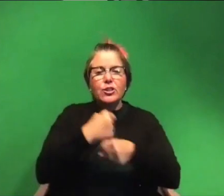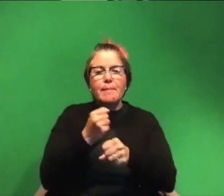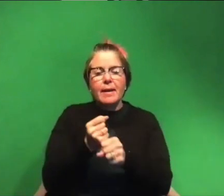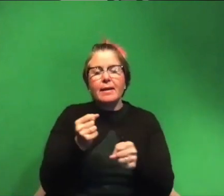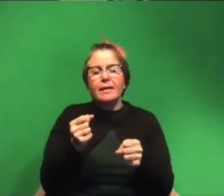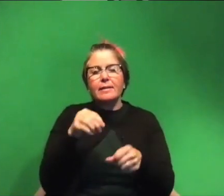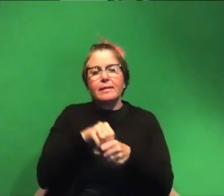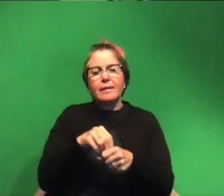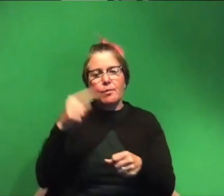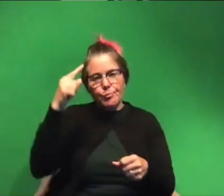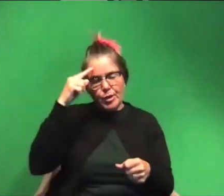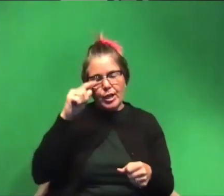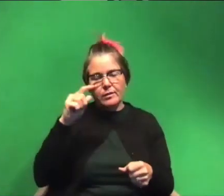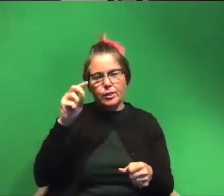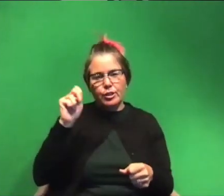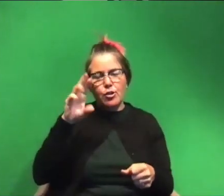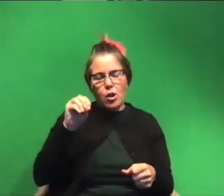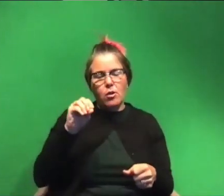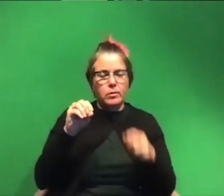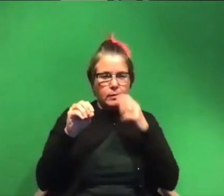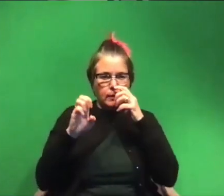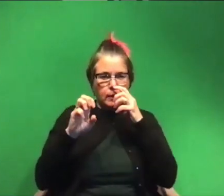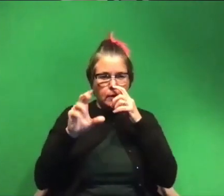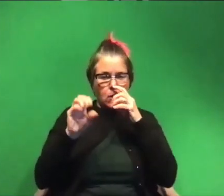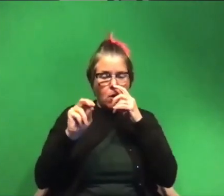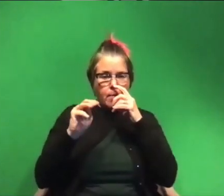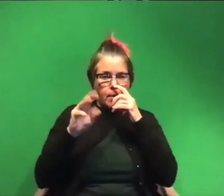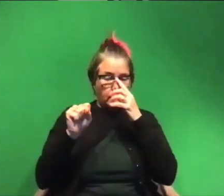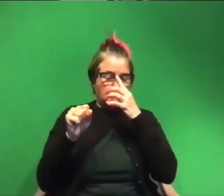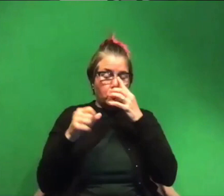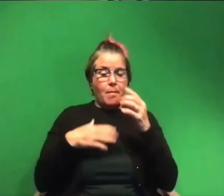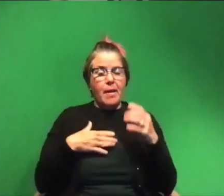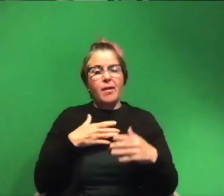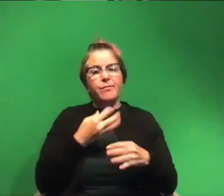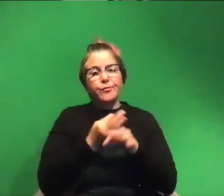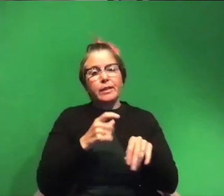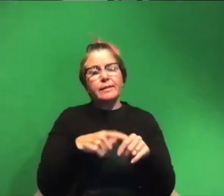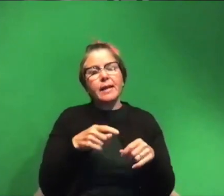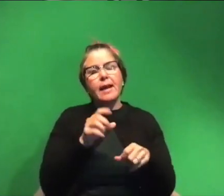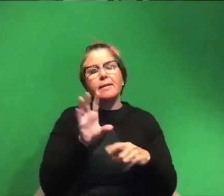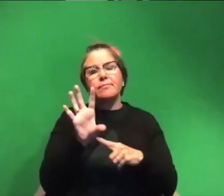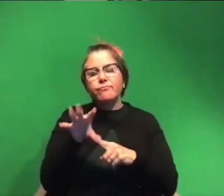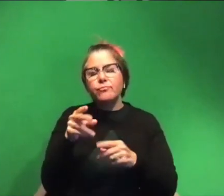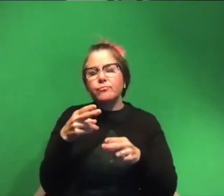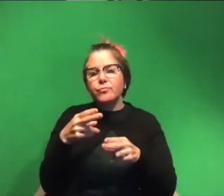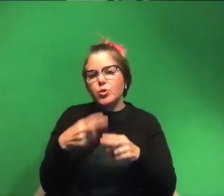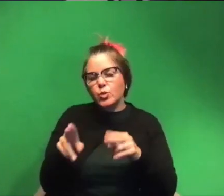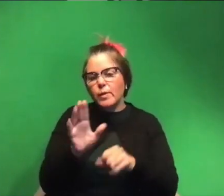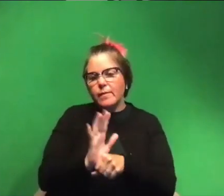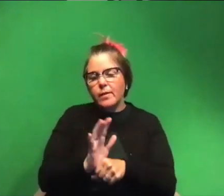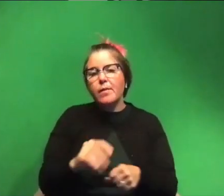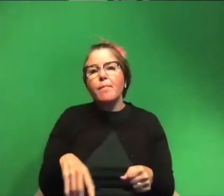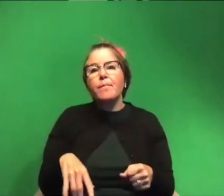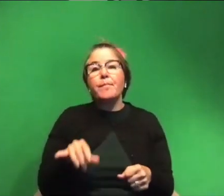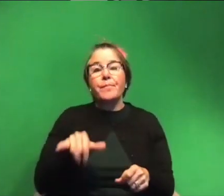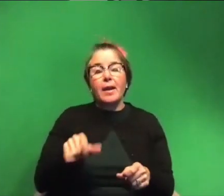and had the opportunity to kind of in my spare time put together this short film and i think that in itself was just